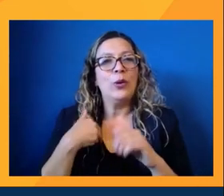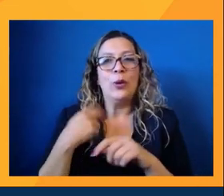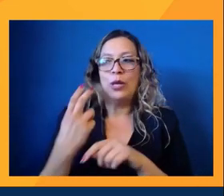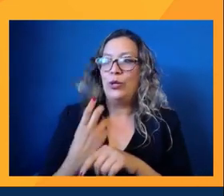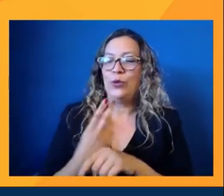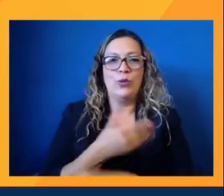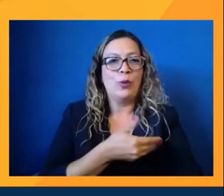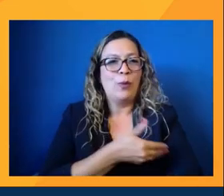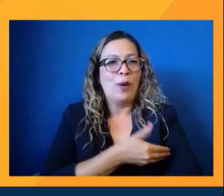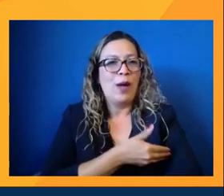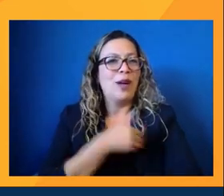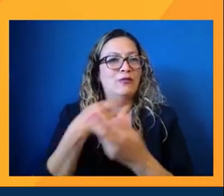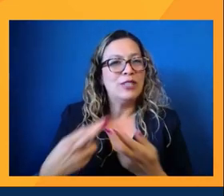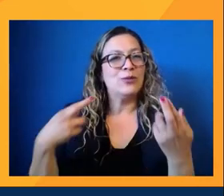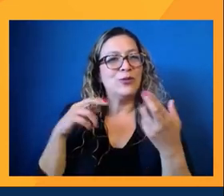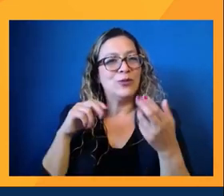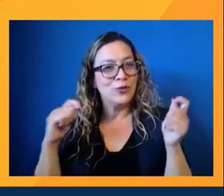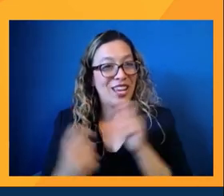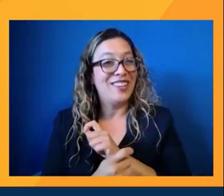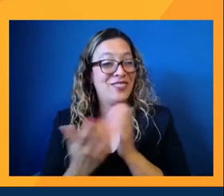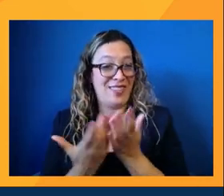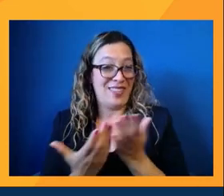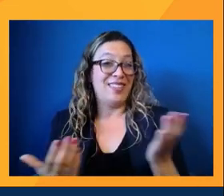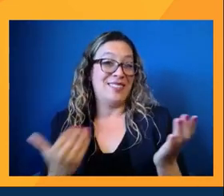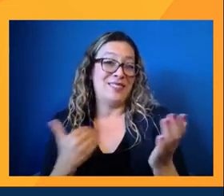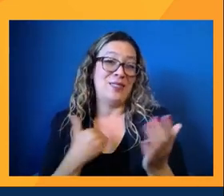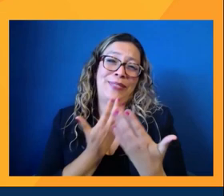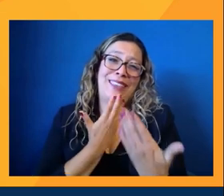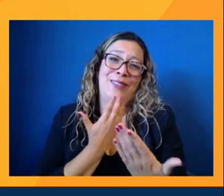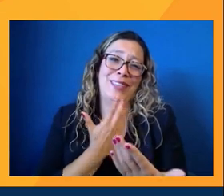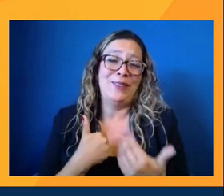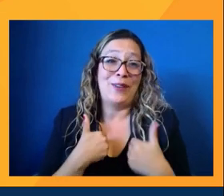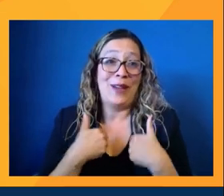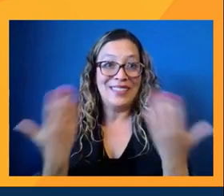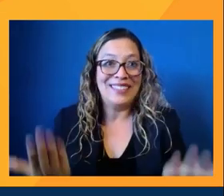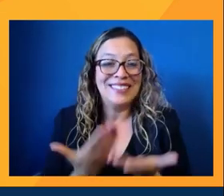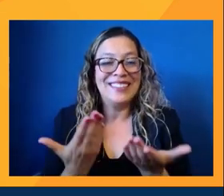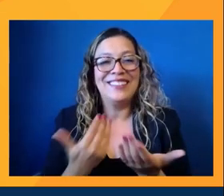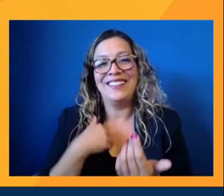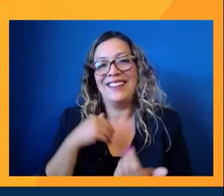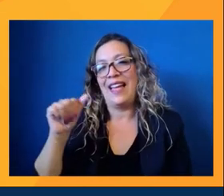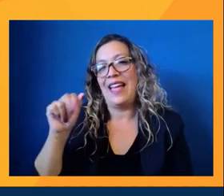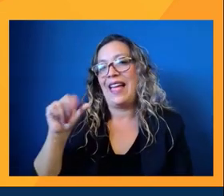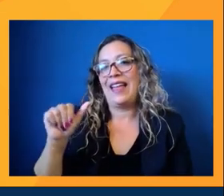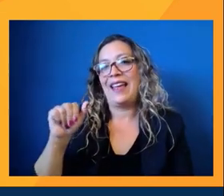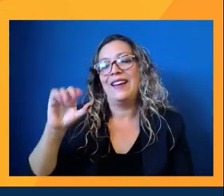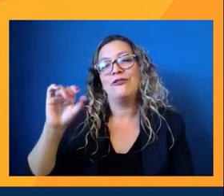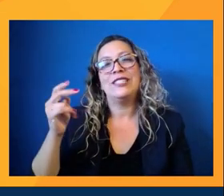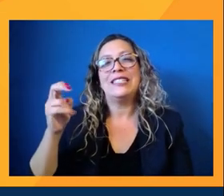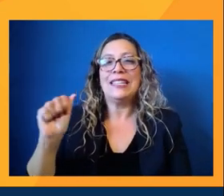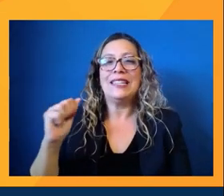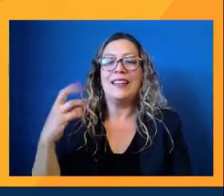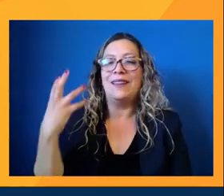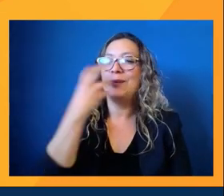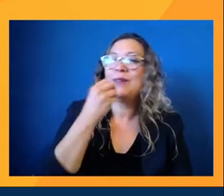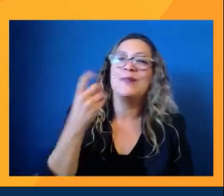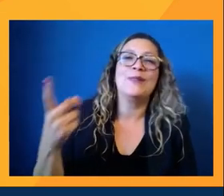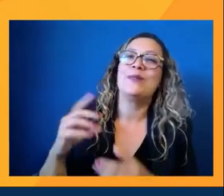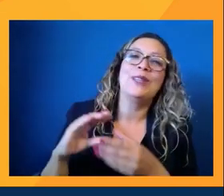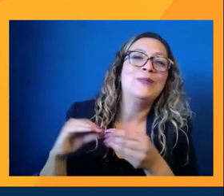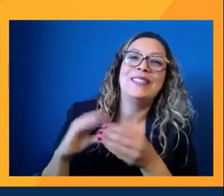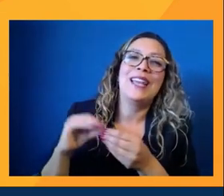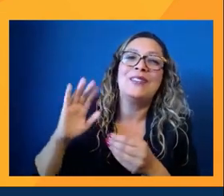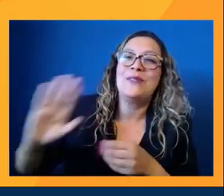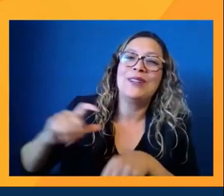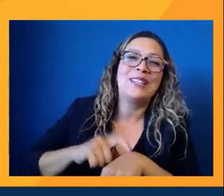resources to change things, right? So thank you so much for having me. Anna Cristina, beautiful stuff you just said in two seconds. I'm